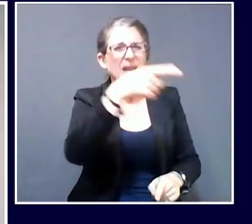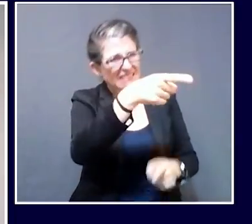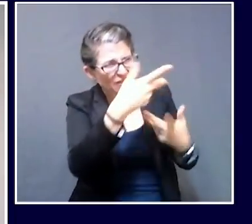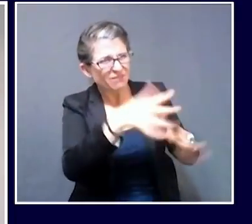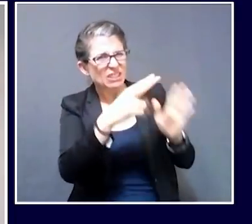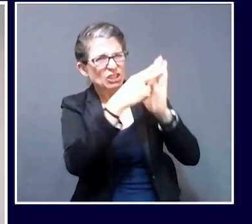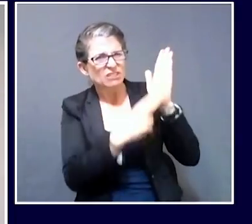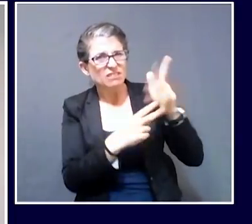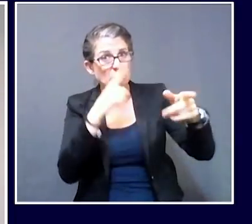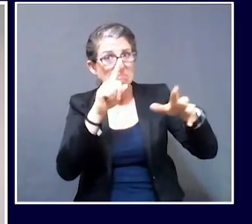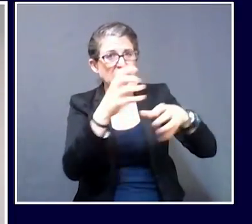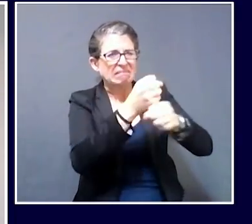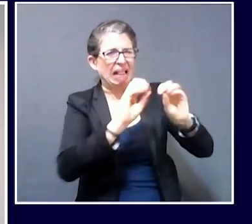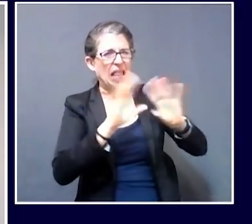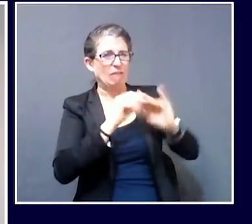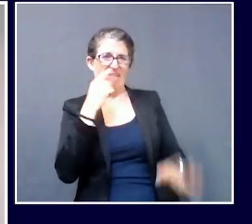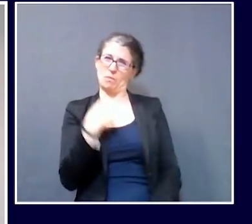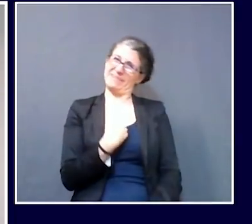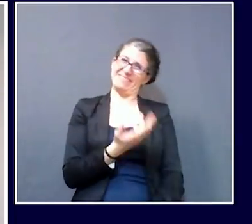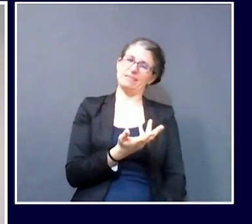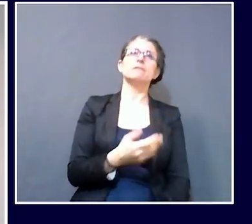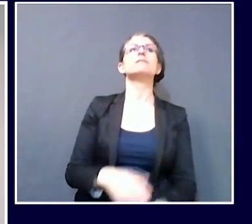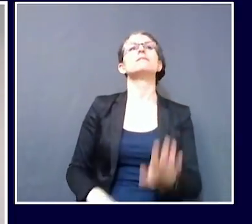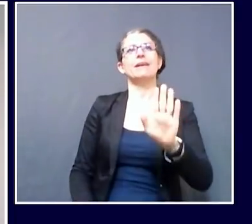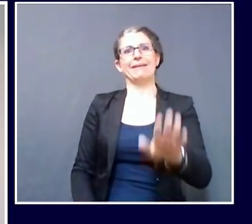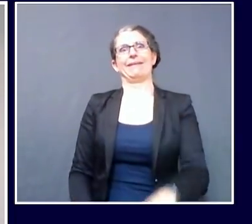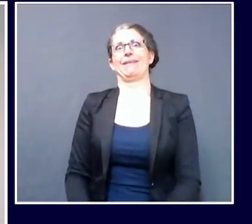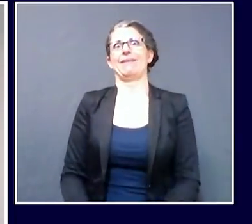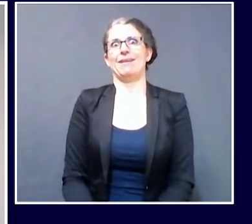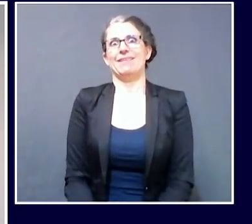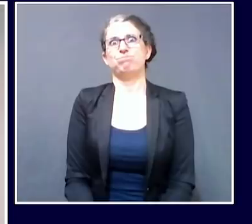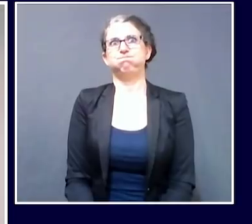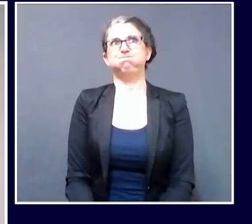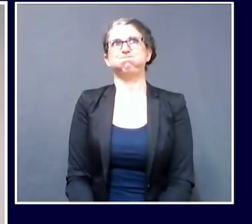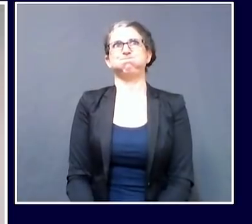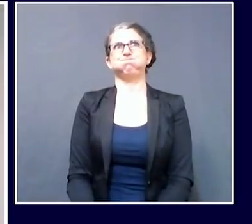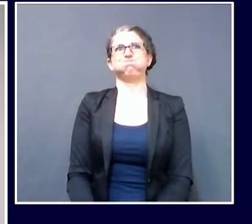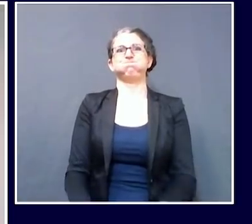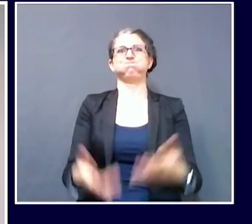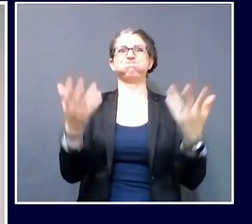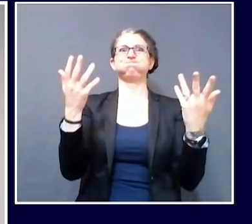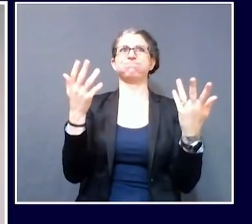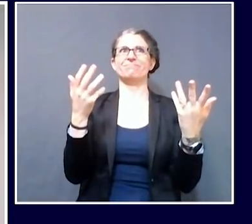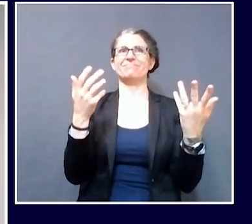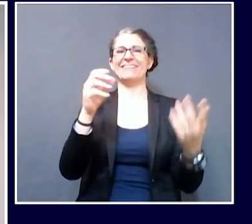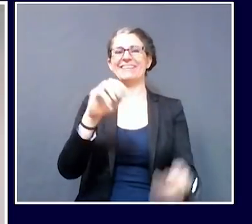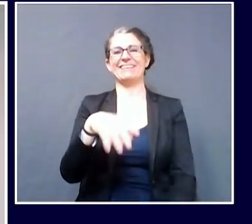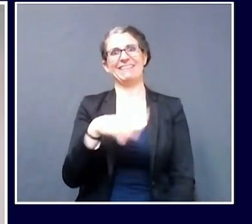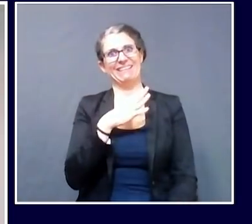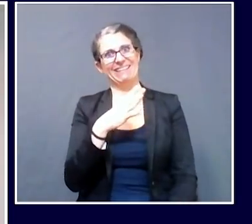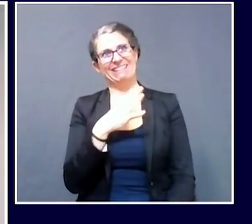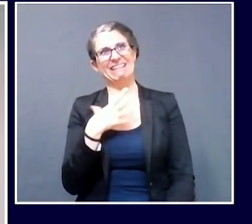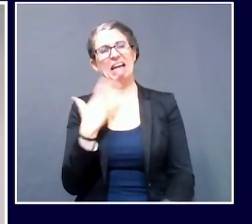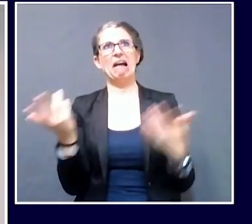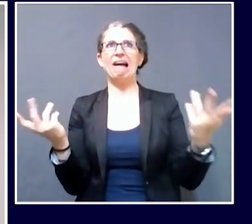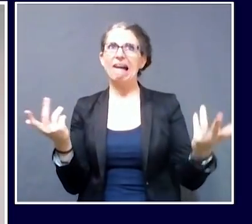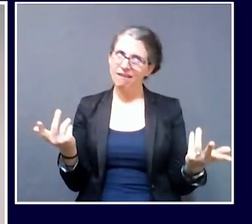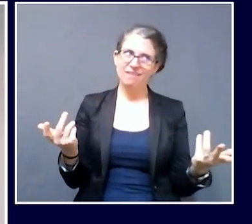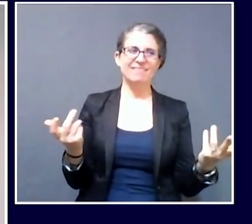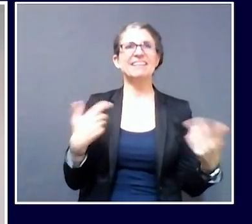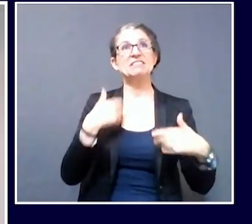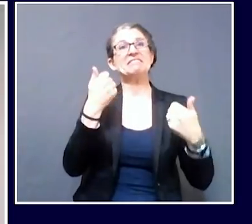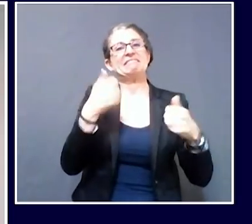Wow. I'm happy to do so, Brian, not just with respect to COVID-19, but perhaps other topics as well. So